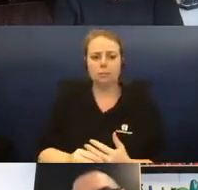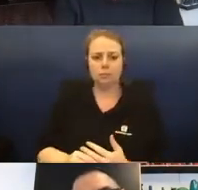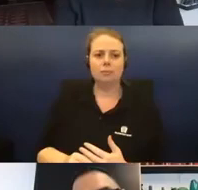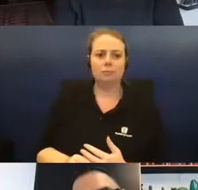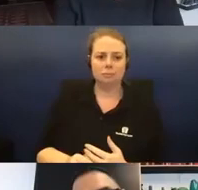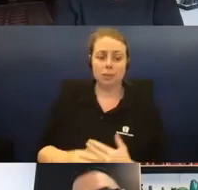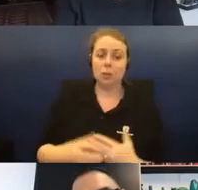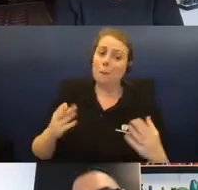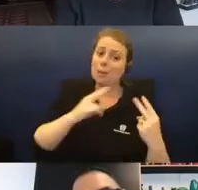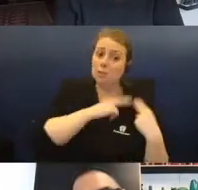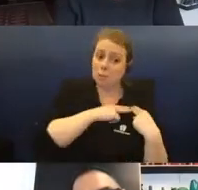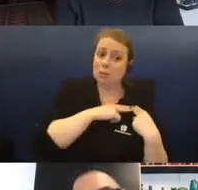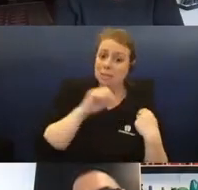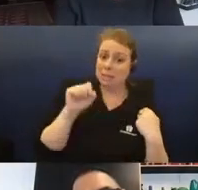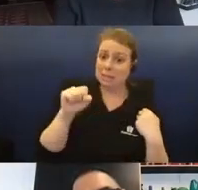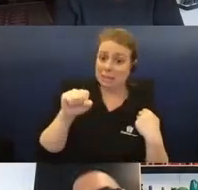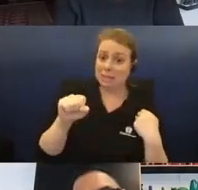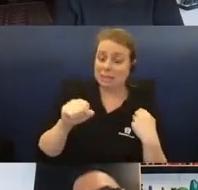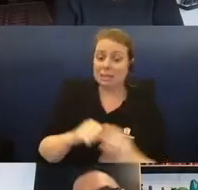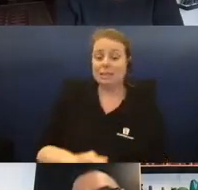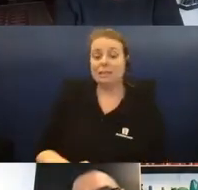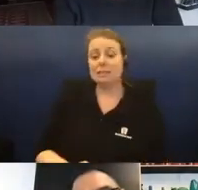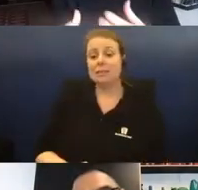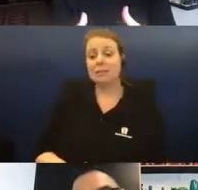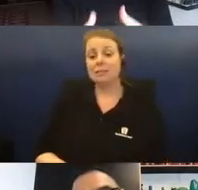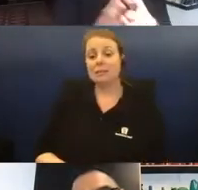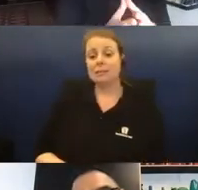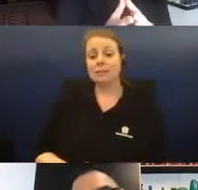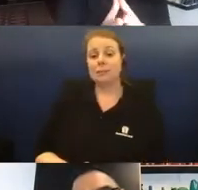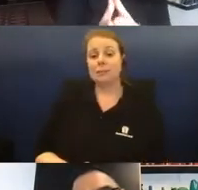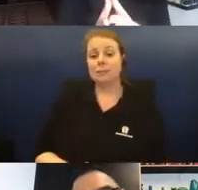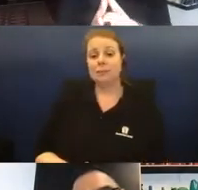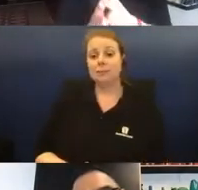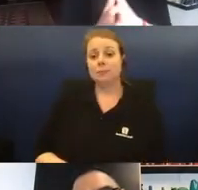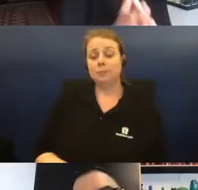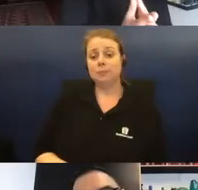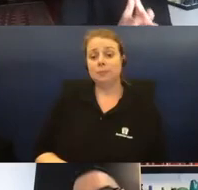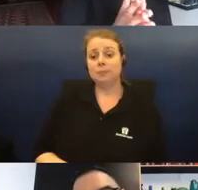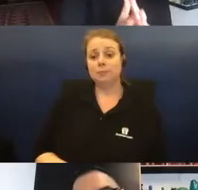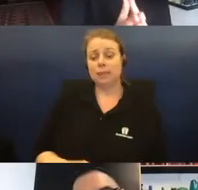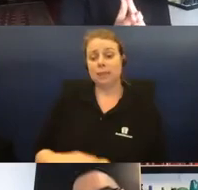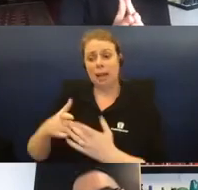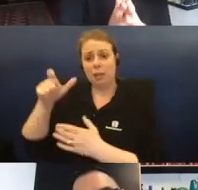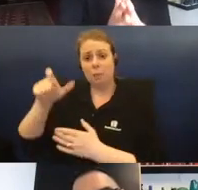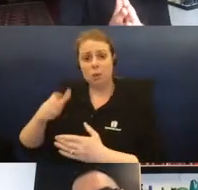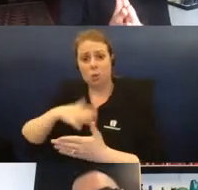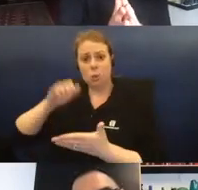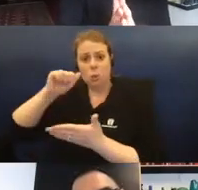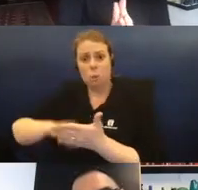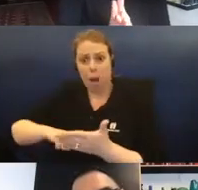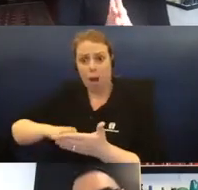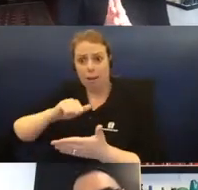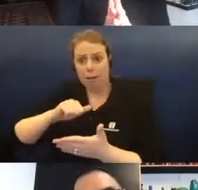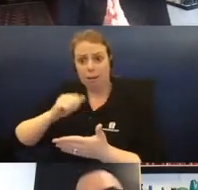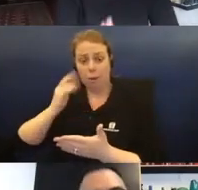responsibility that I feel with them and, you know, I was offered to, somebody wanted to buy this whole archive straight off when I